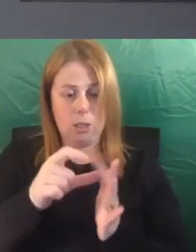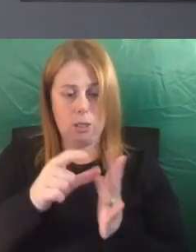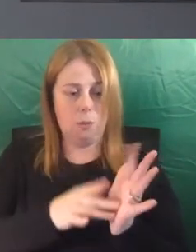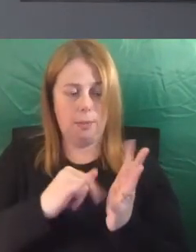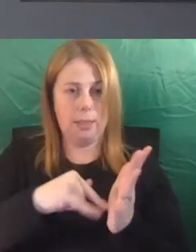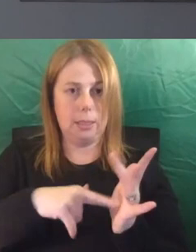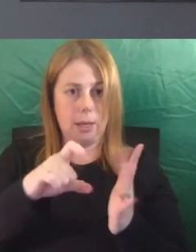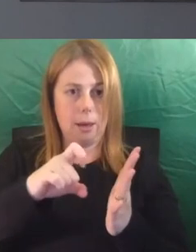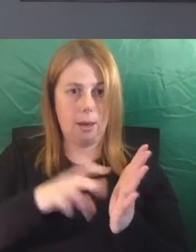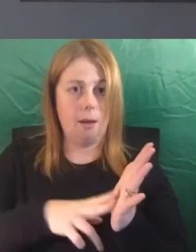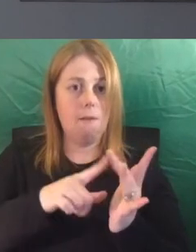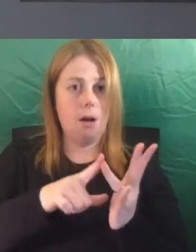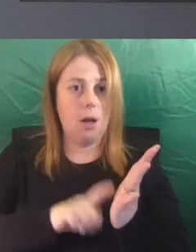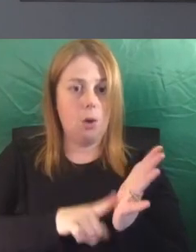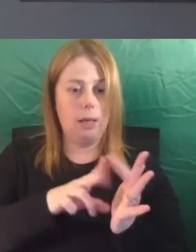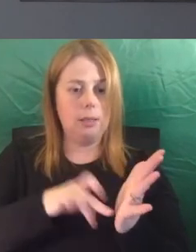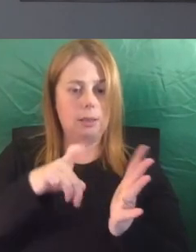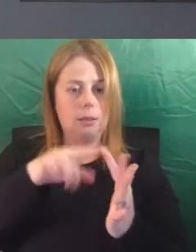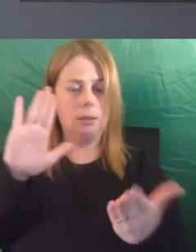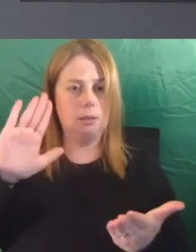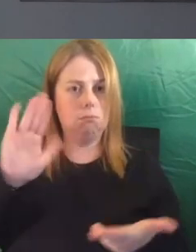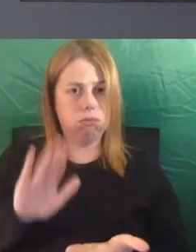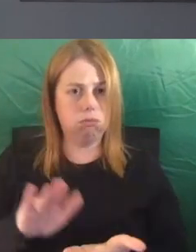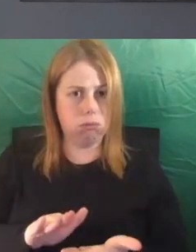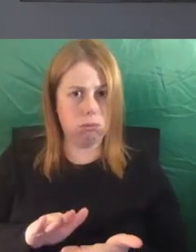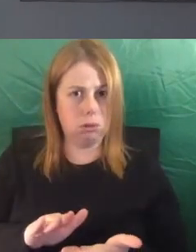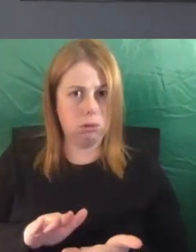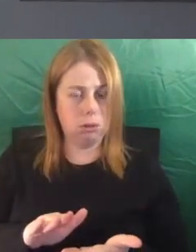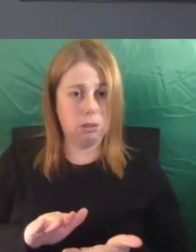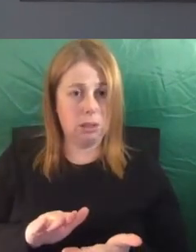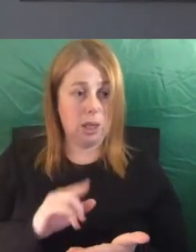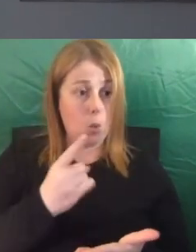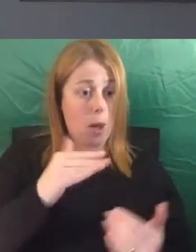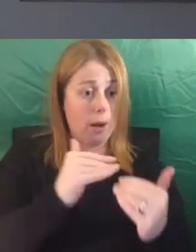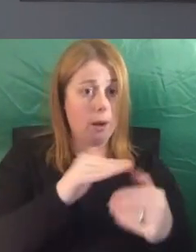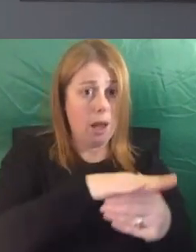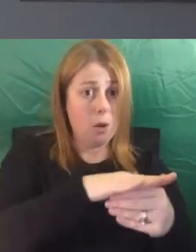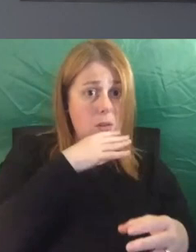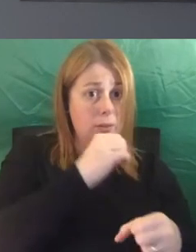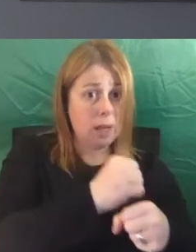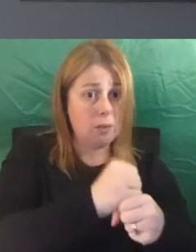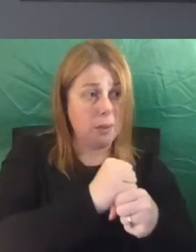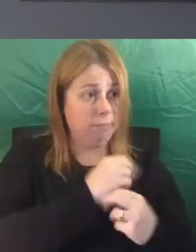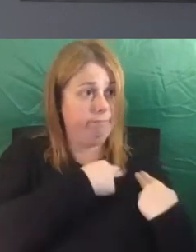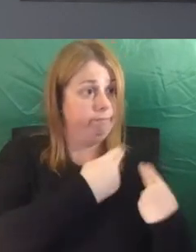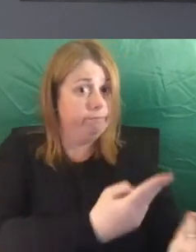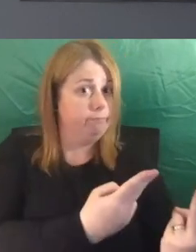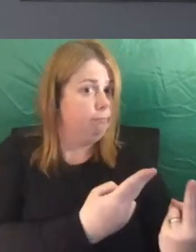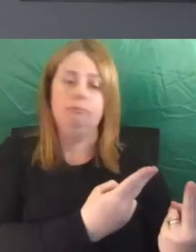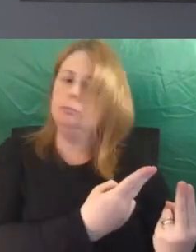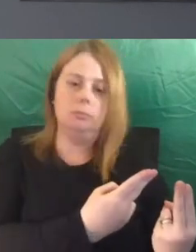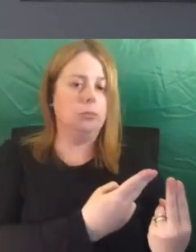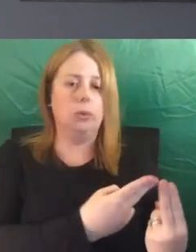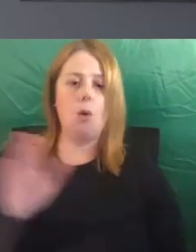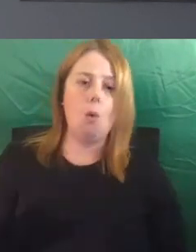no level of government which this sits with. It's everybody's clear responsibility and